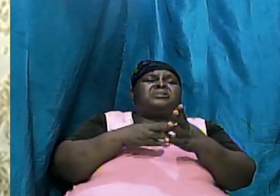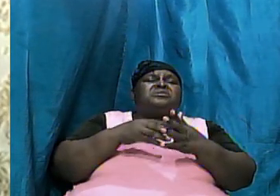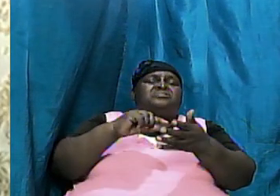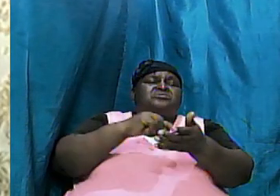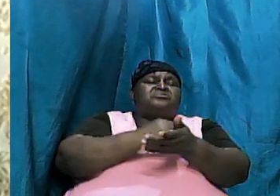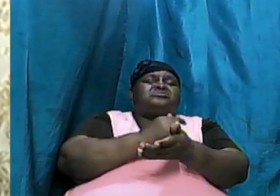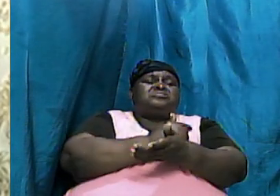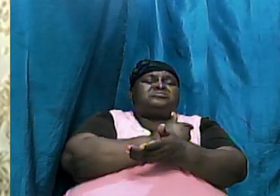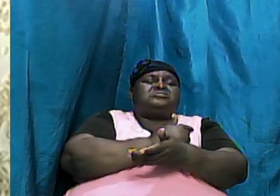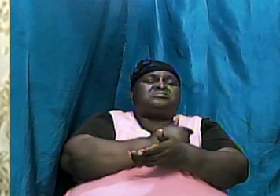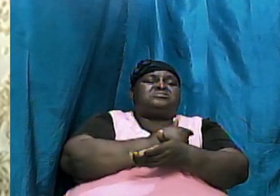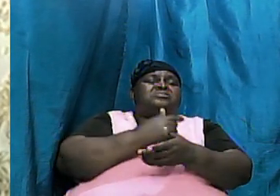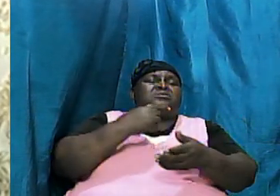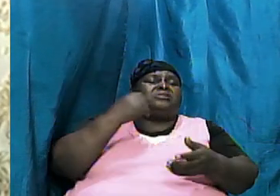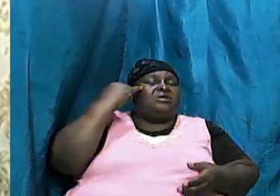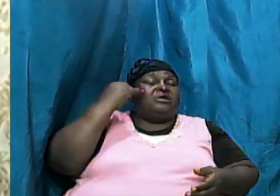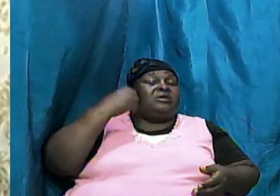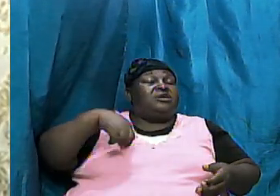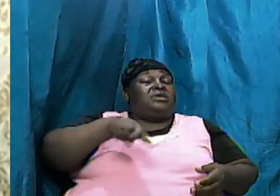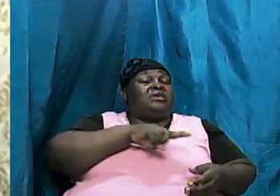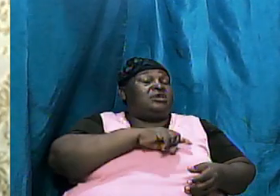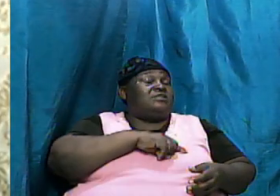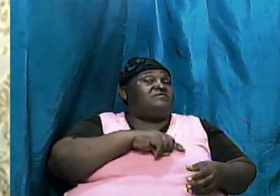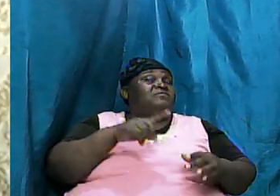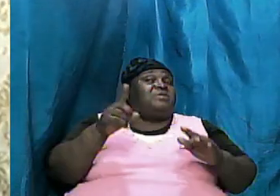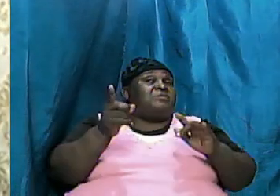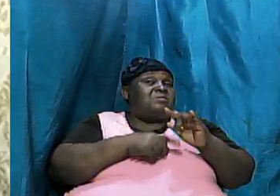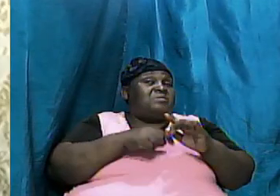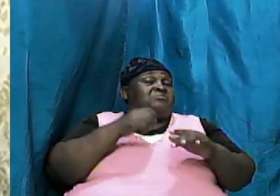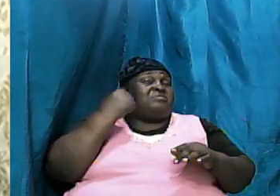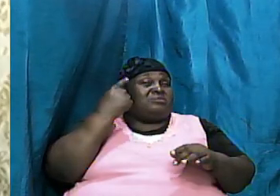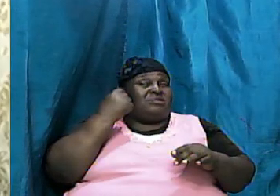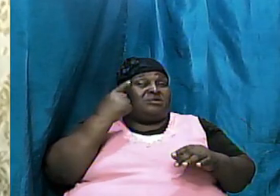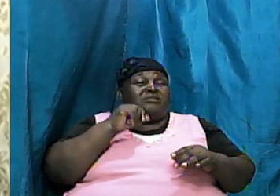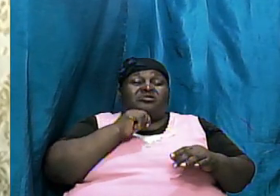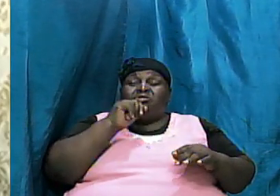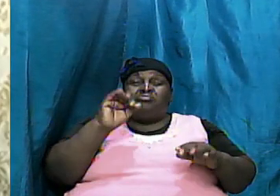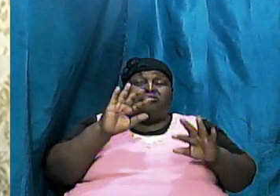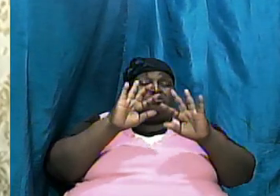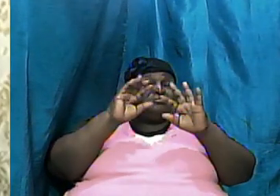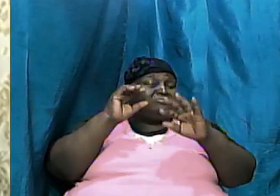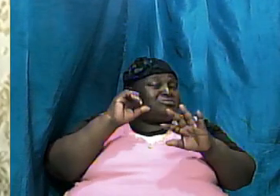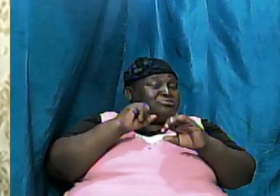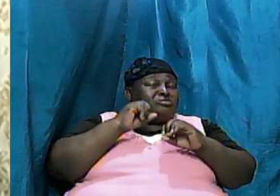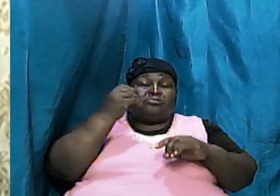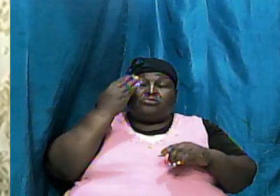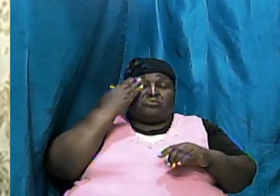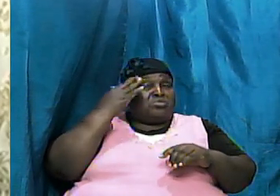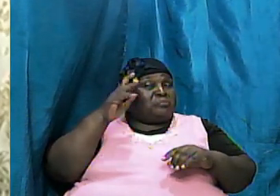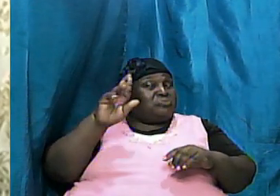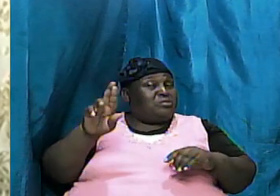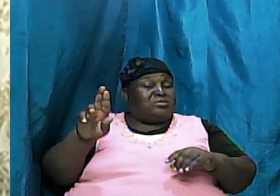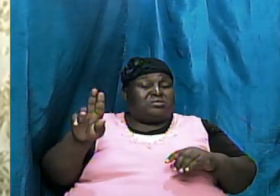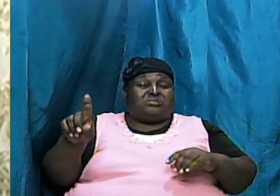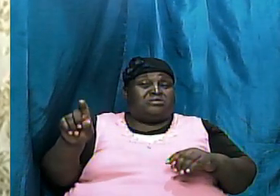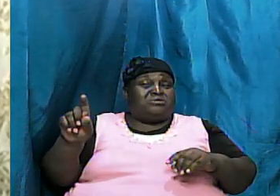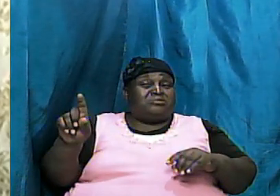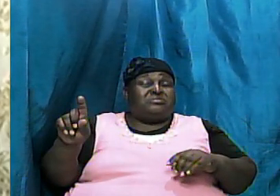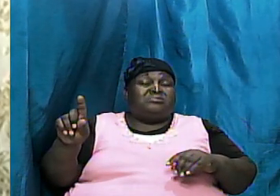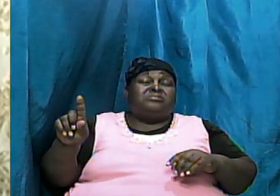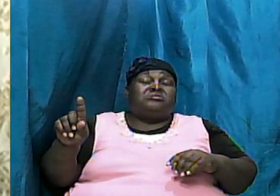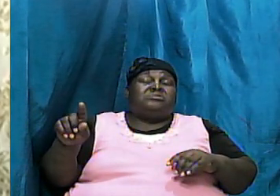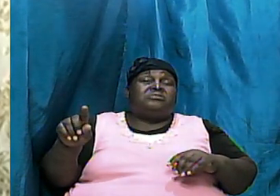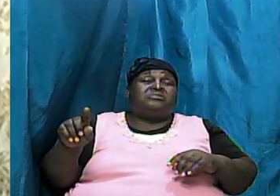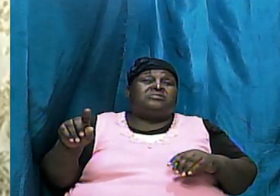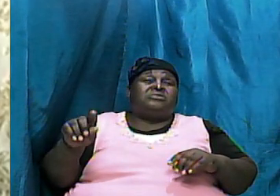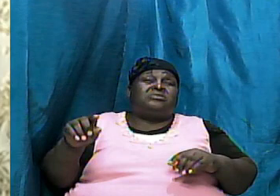misunderstand if we misunderstand are not clear on what it is that transpired in the book